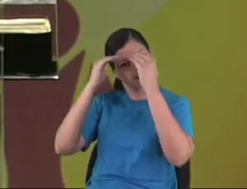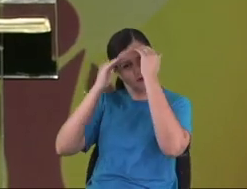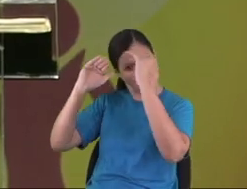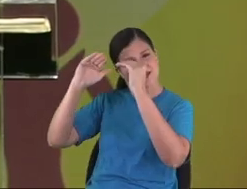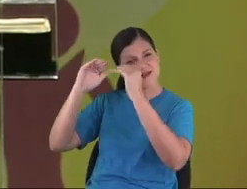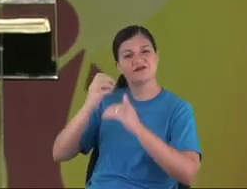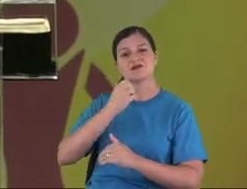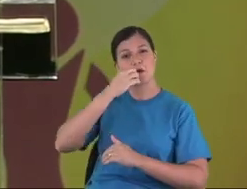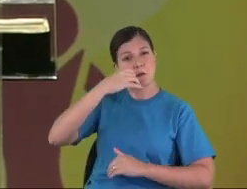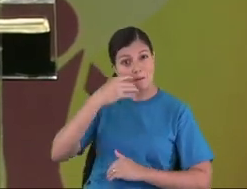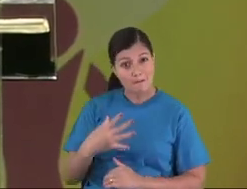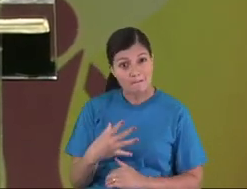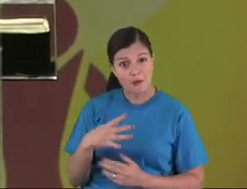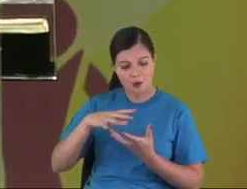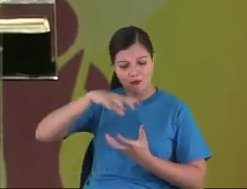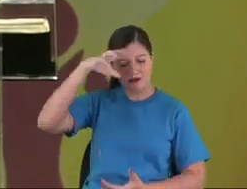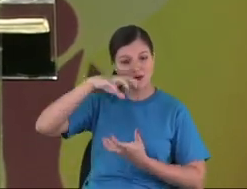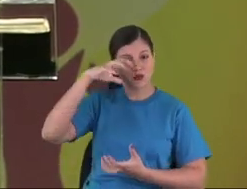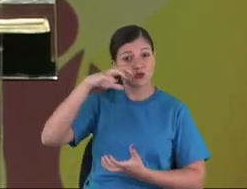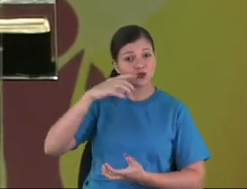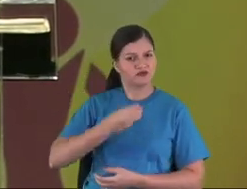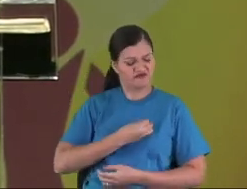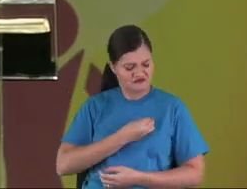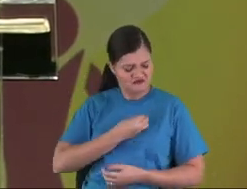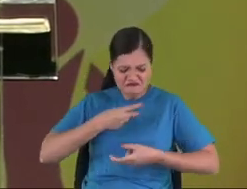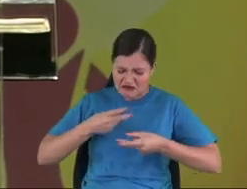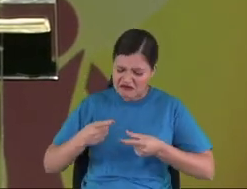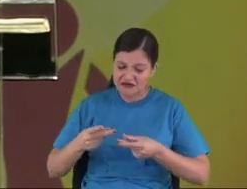The obedient kid will be a good citizen.